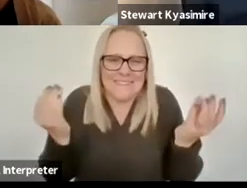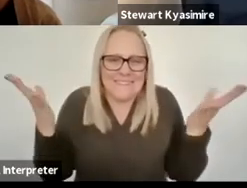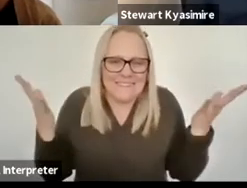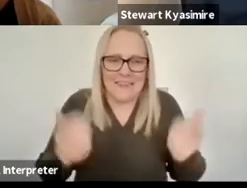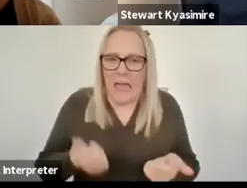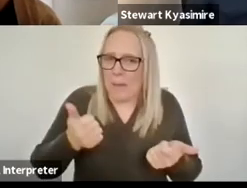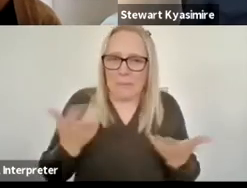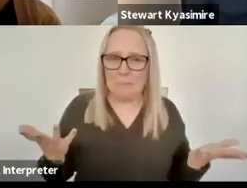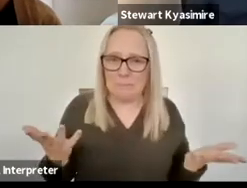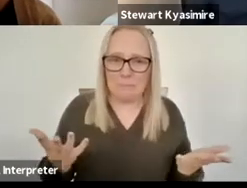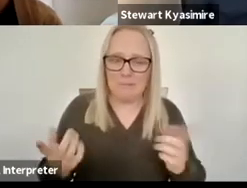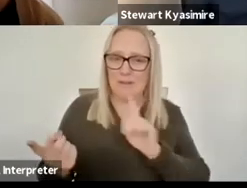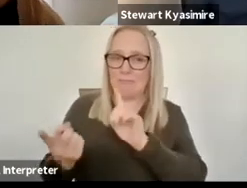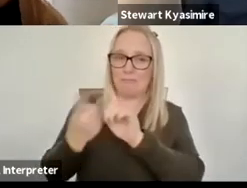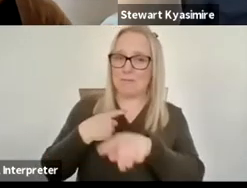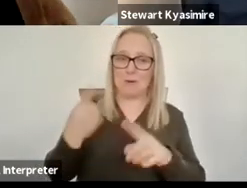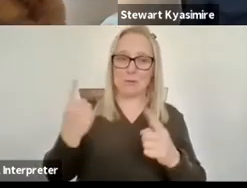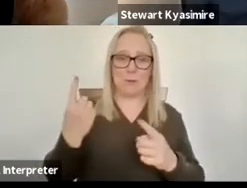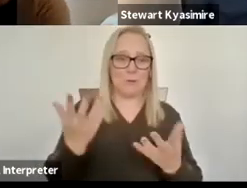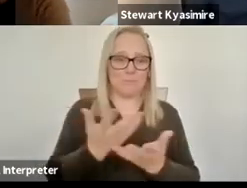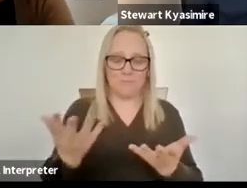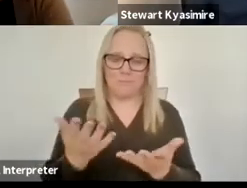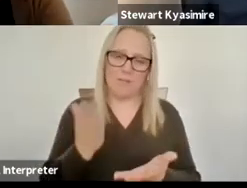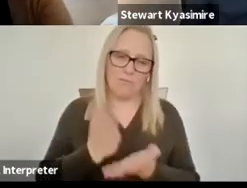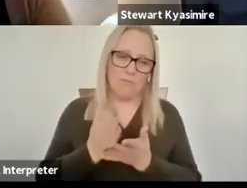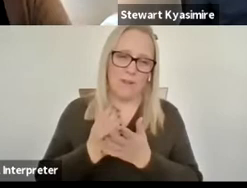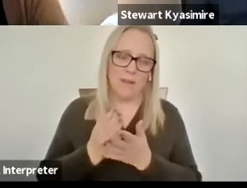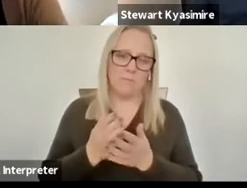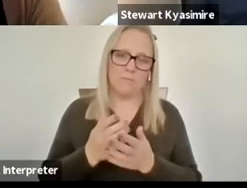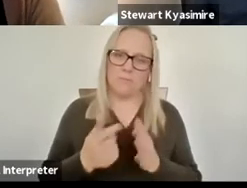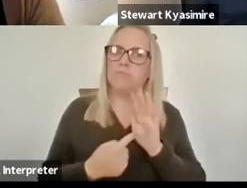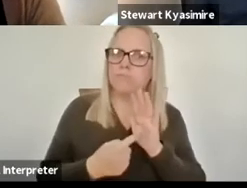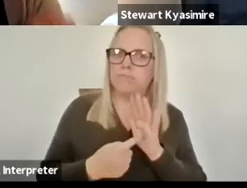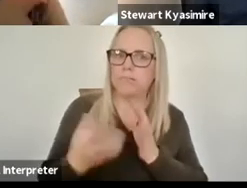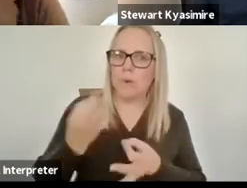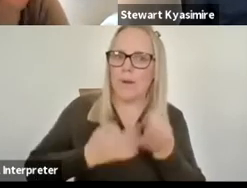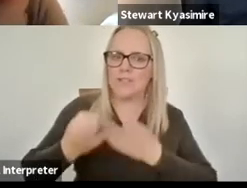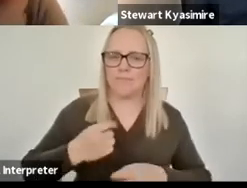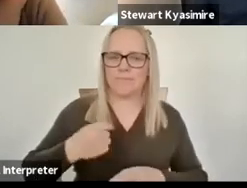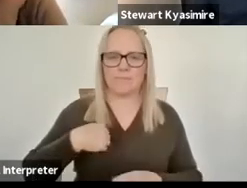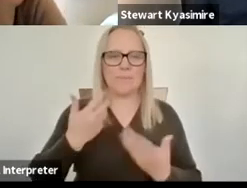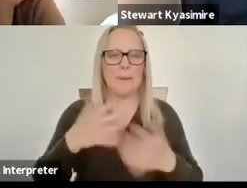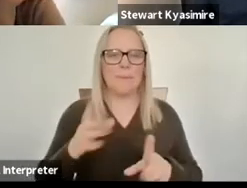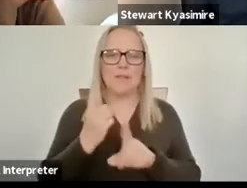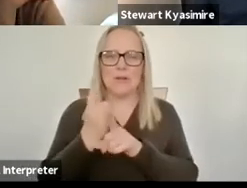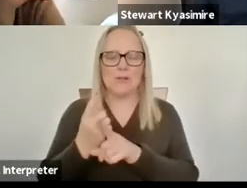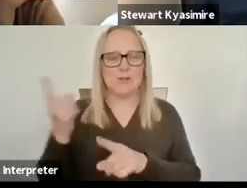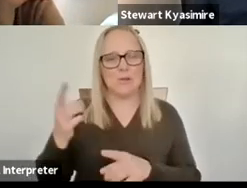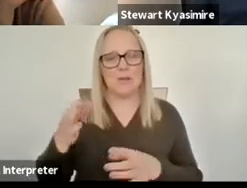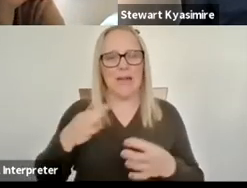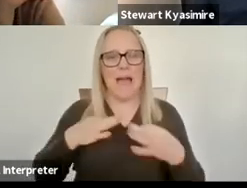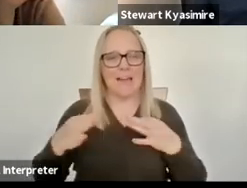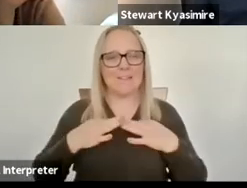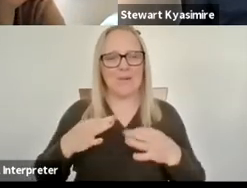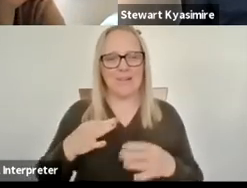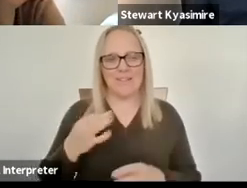so who has an answer to that that's i think that's a very pertinent question i was talking to an actor the other day who said that the special thing